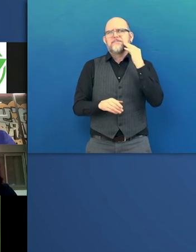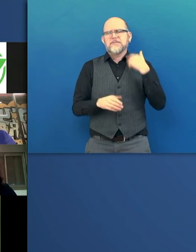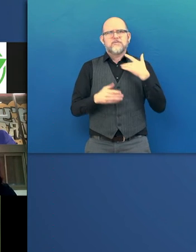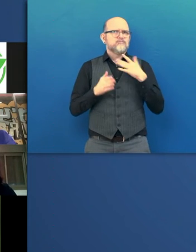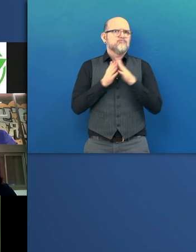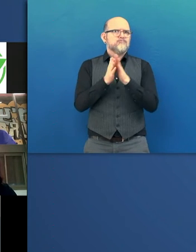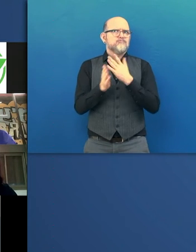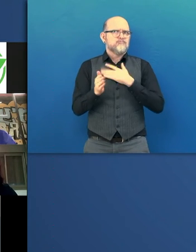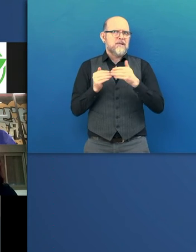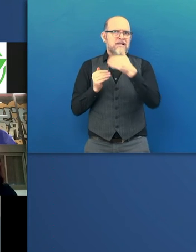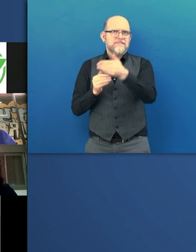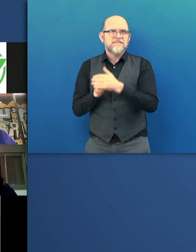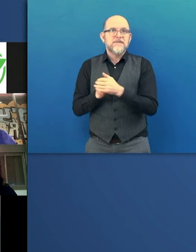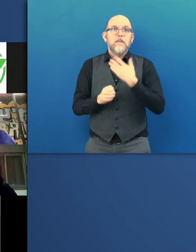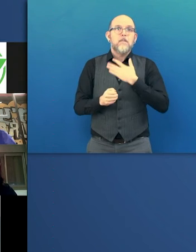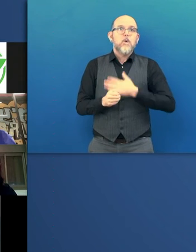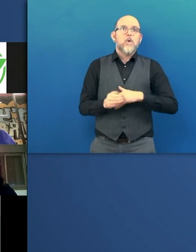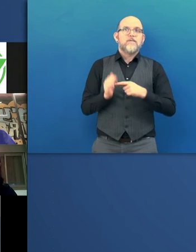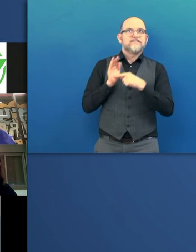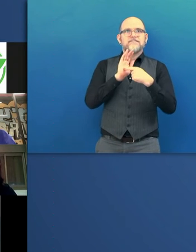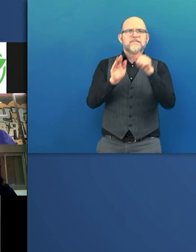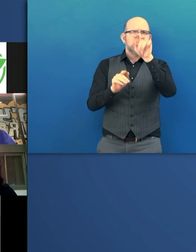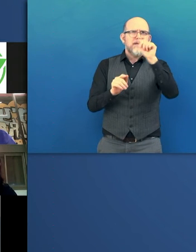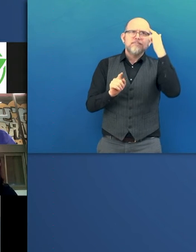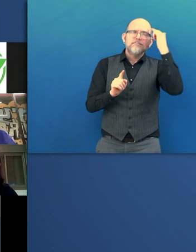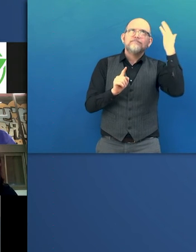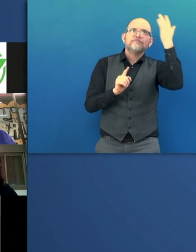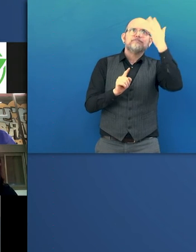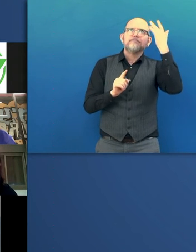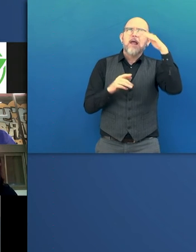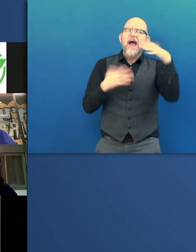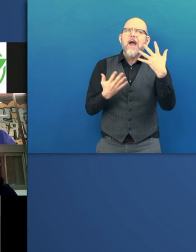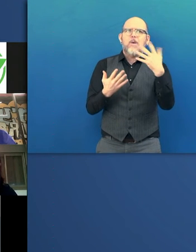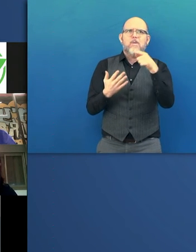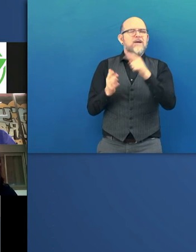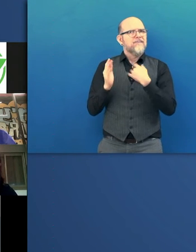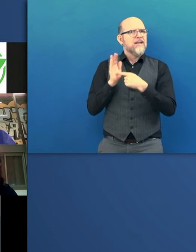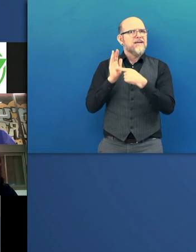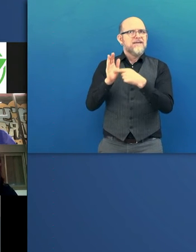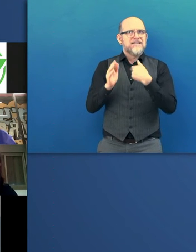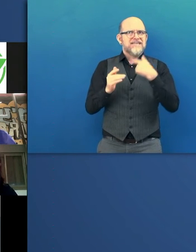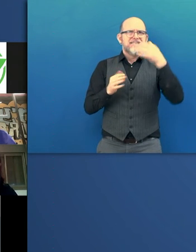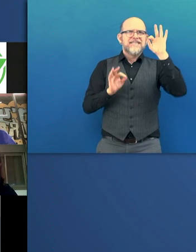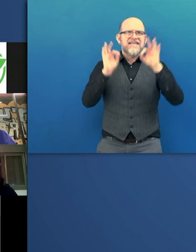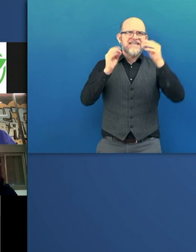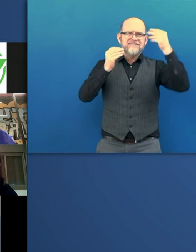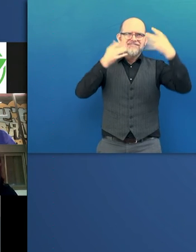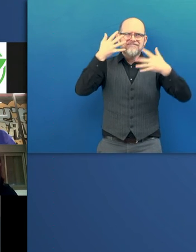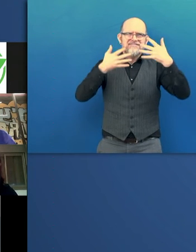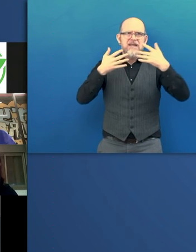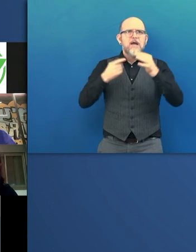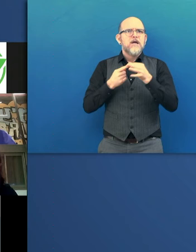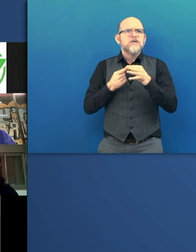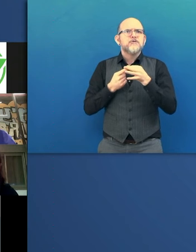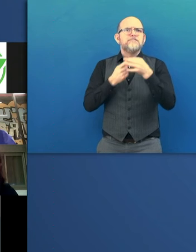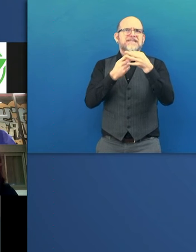But just to give you an idea close to home, the number in specific countries that we've